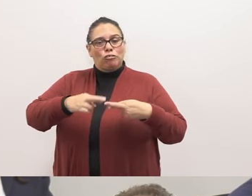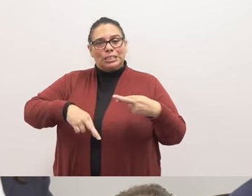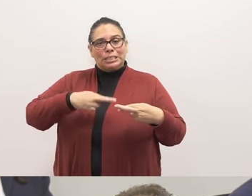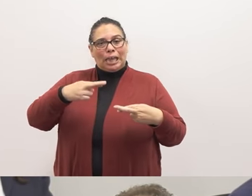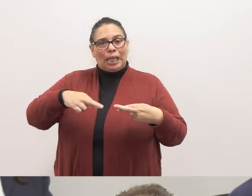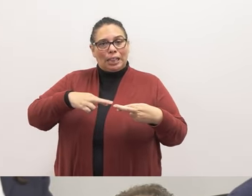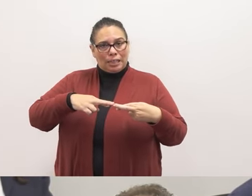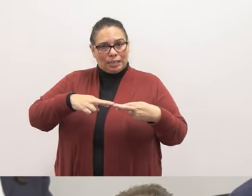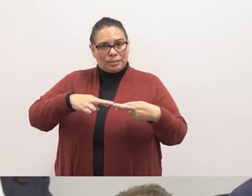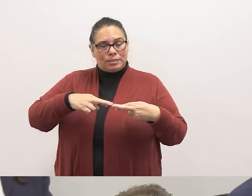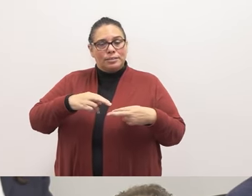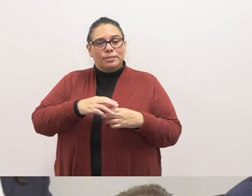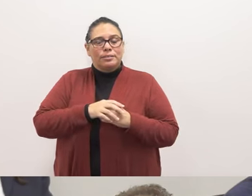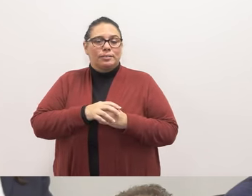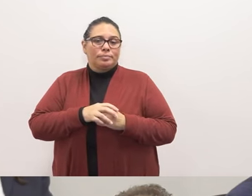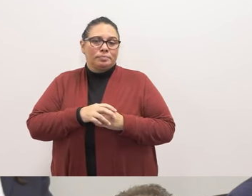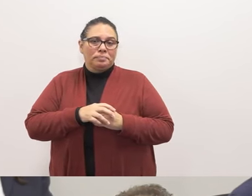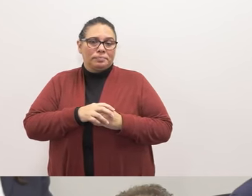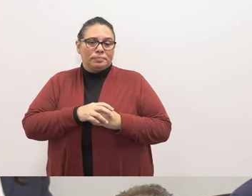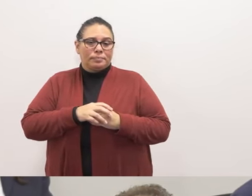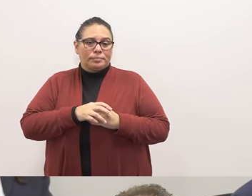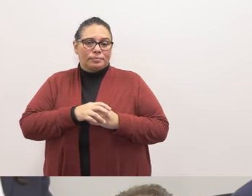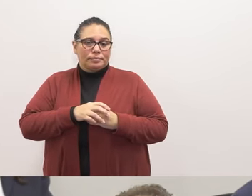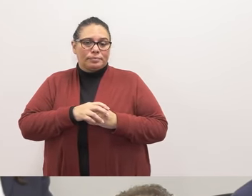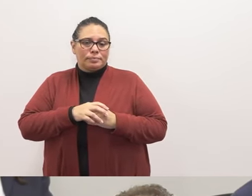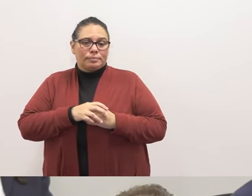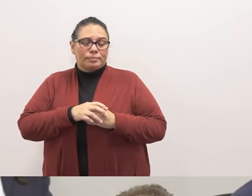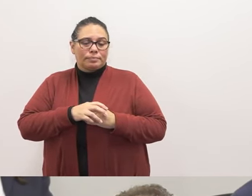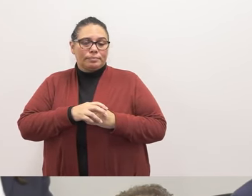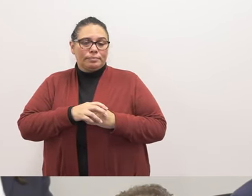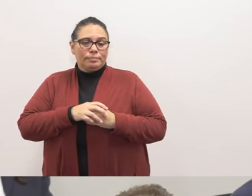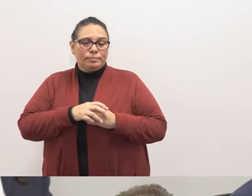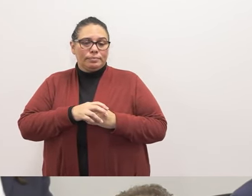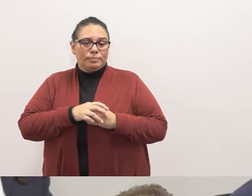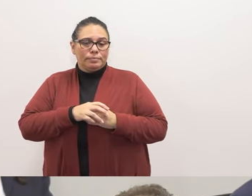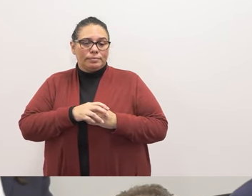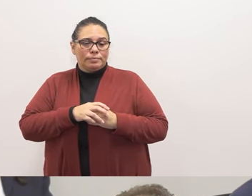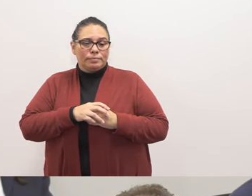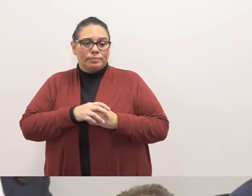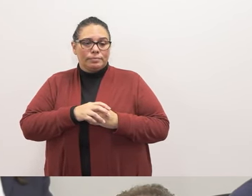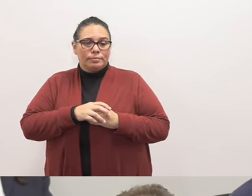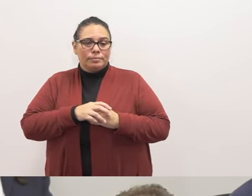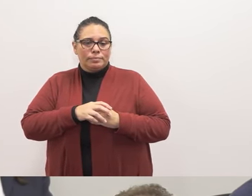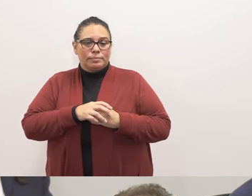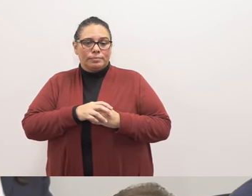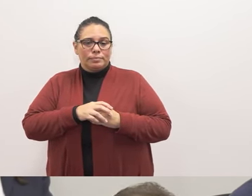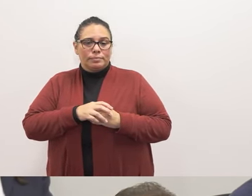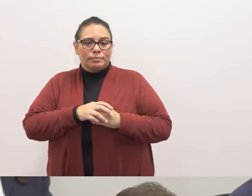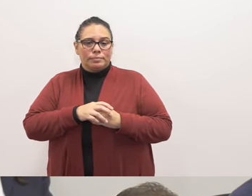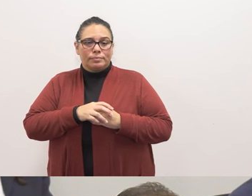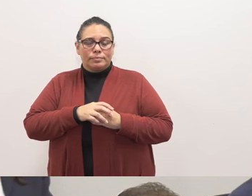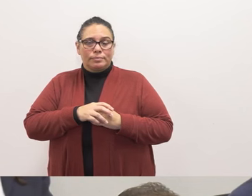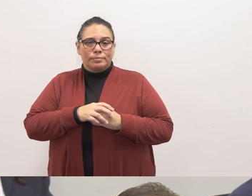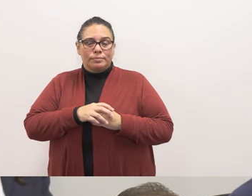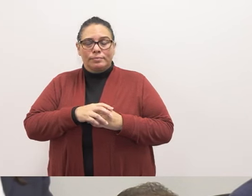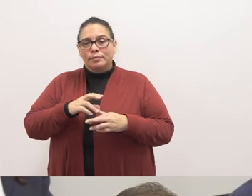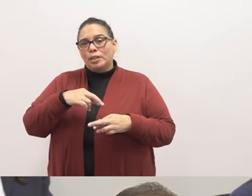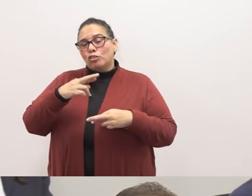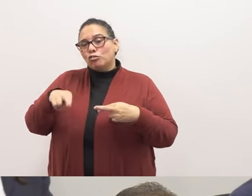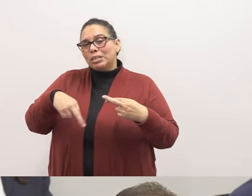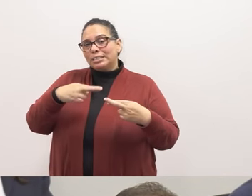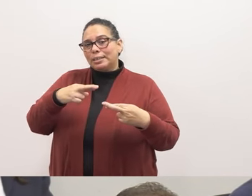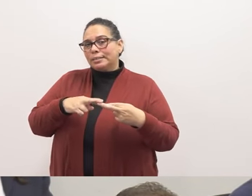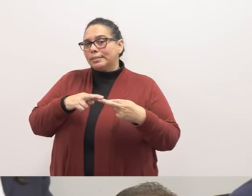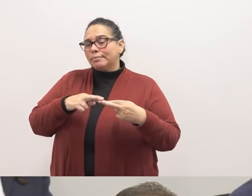they're, sorry, so the recycling has been a huge